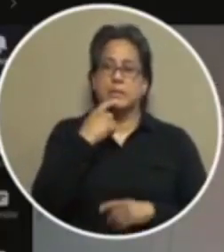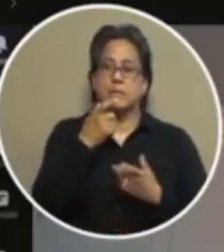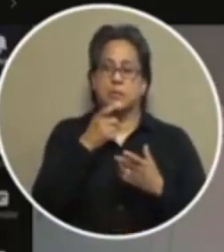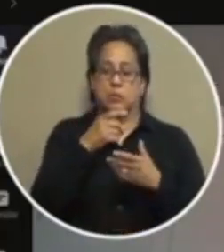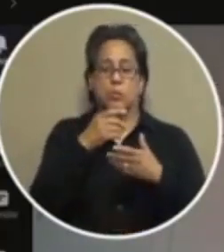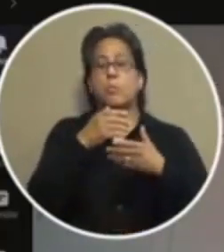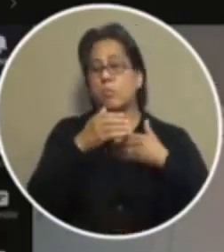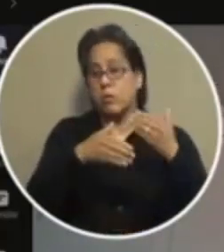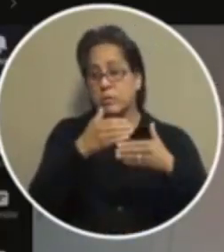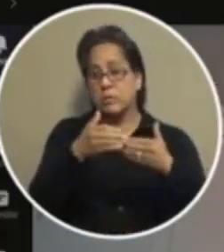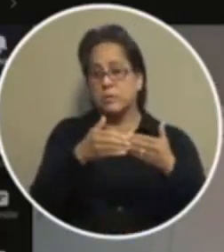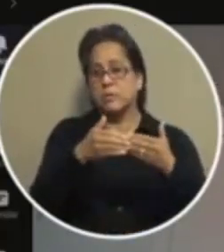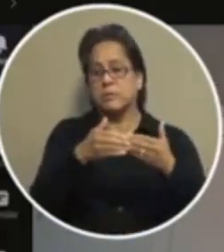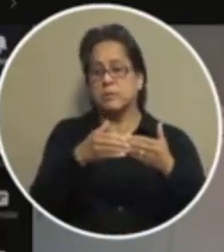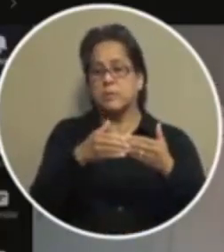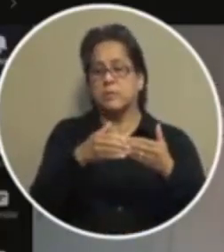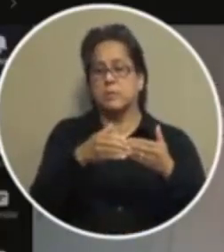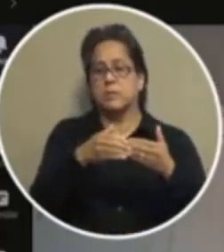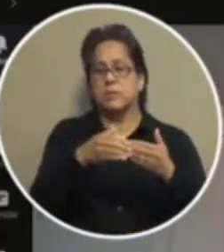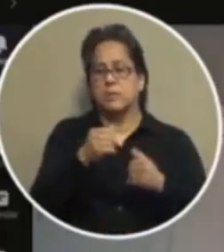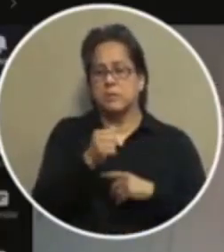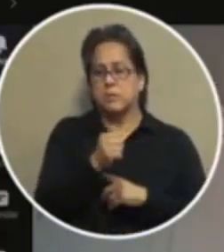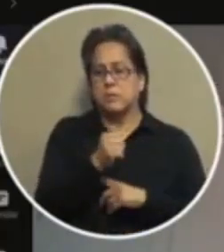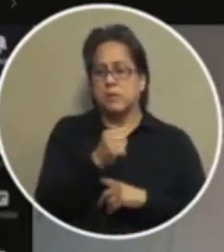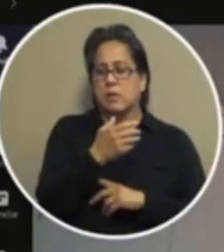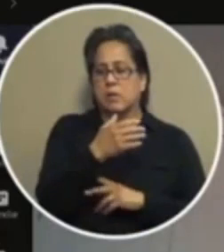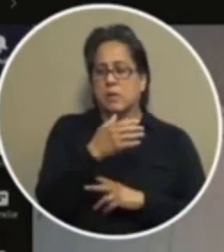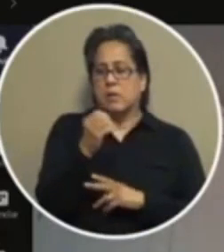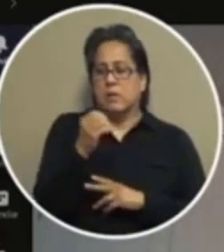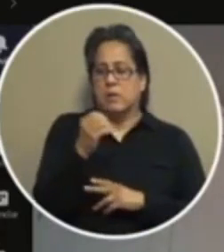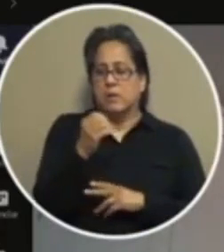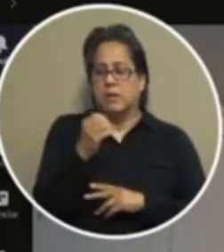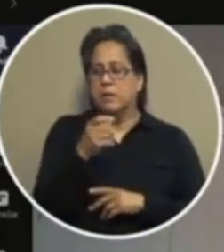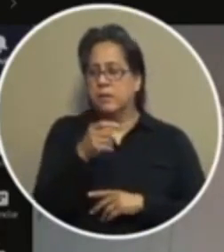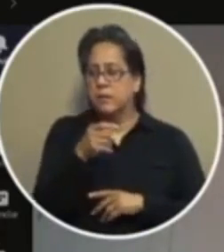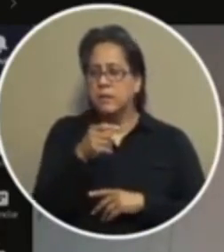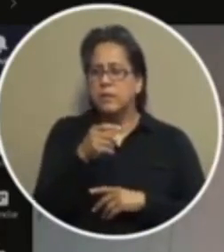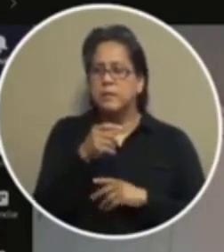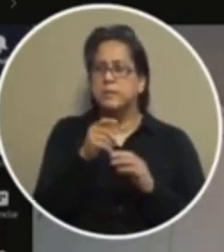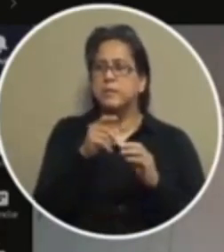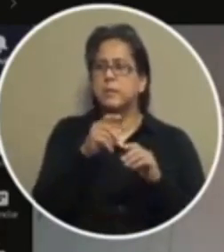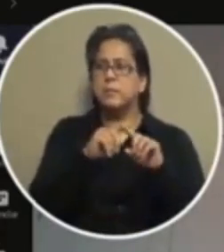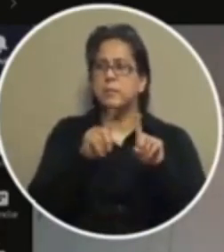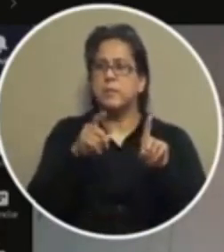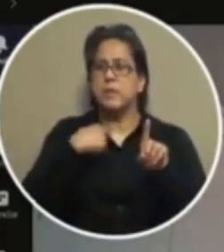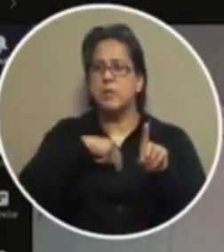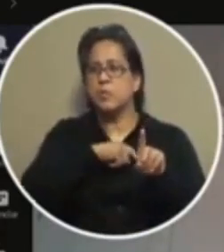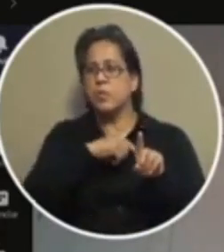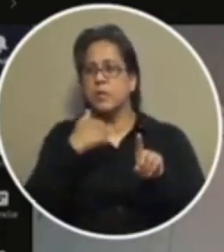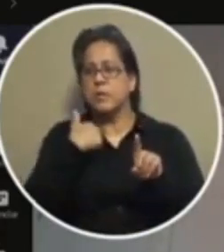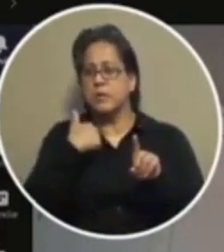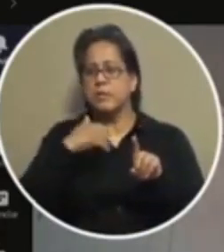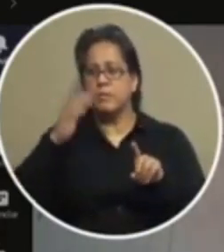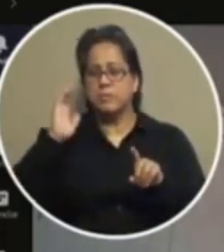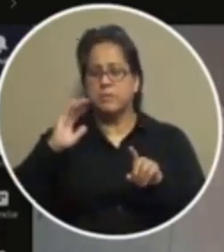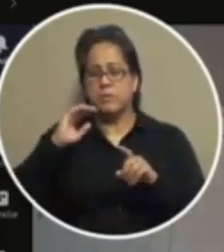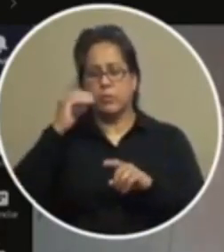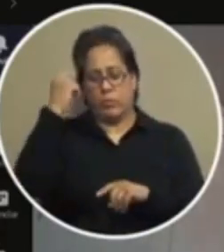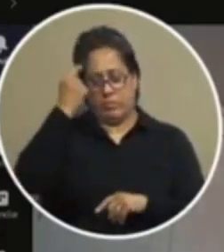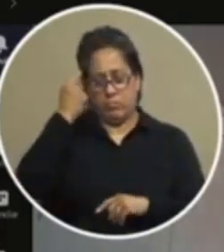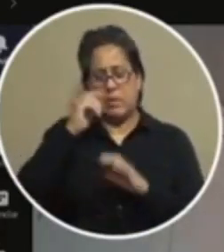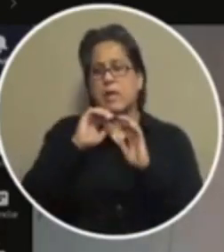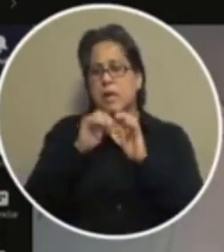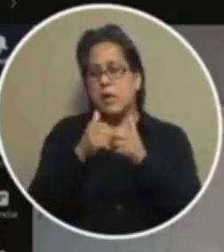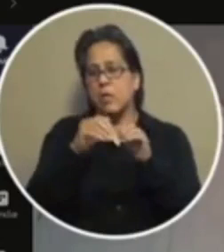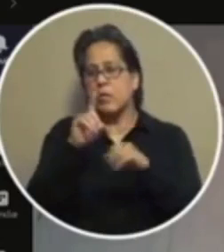process to get non-arrest case not that this was congruous to that situation but we have previously thought through how to do this